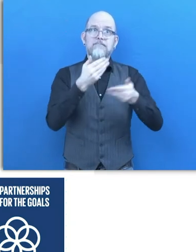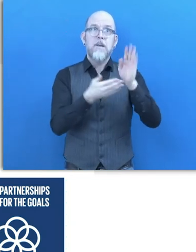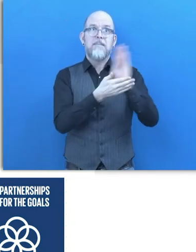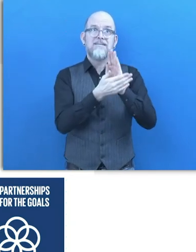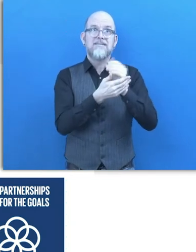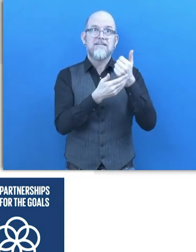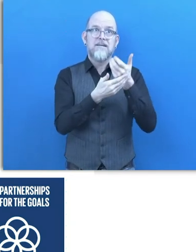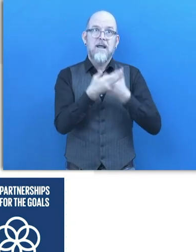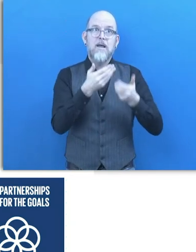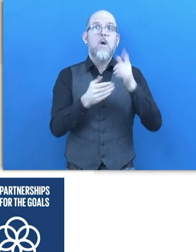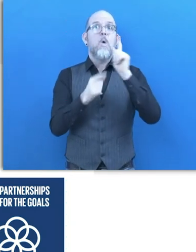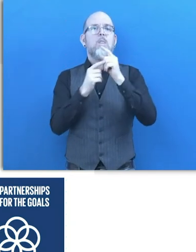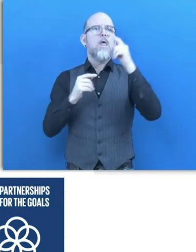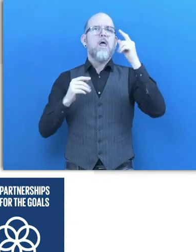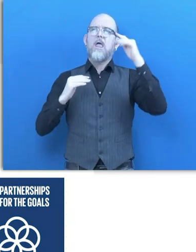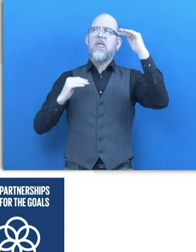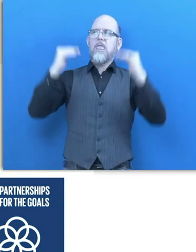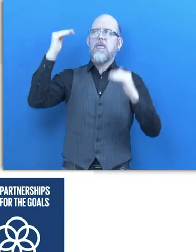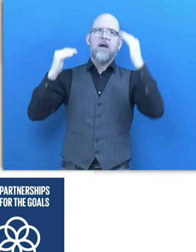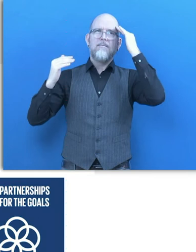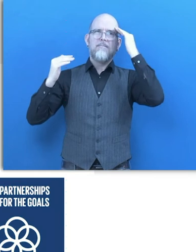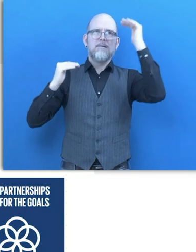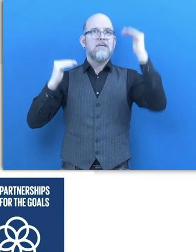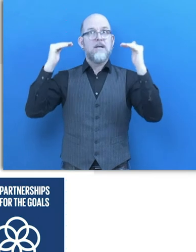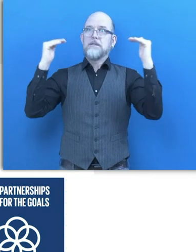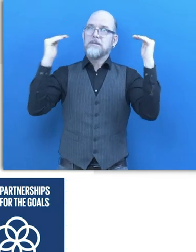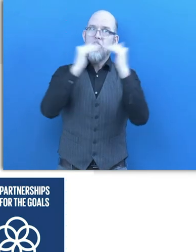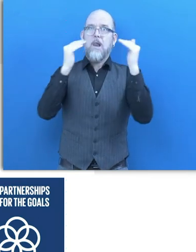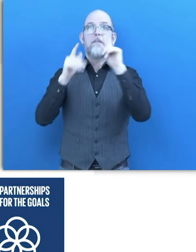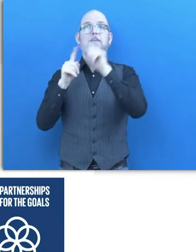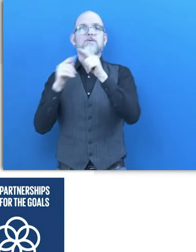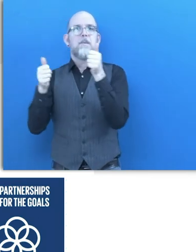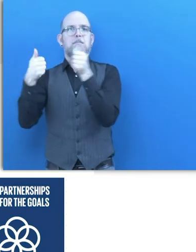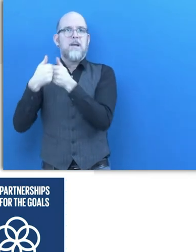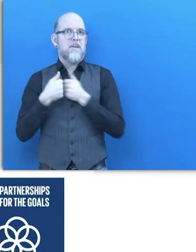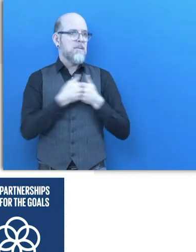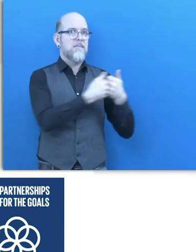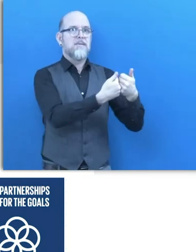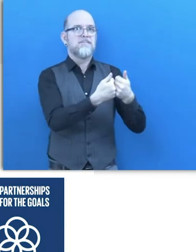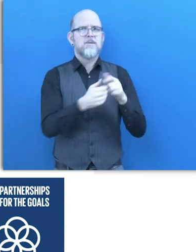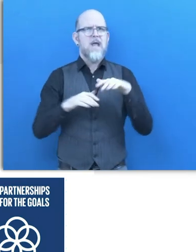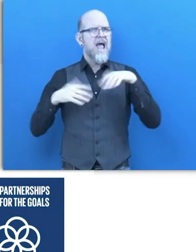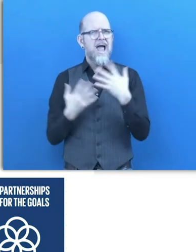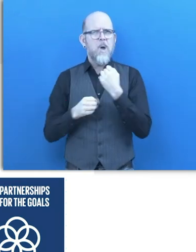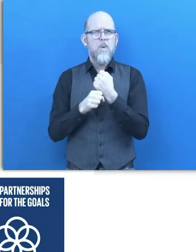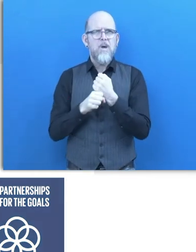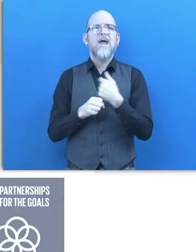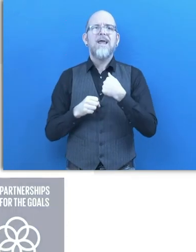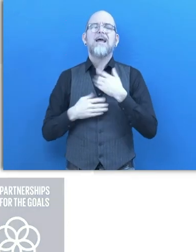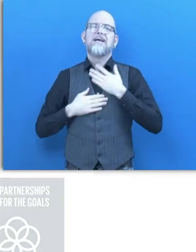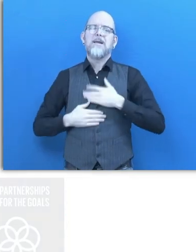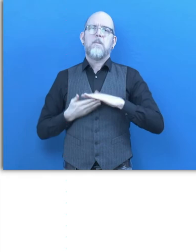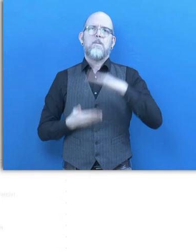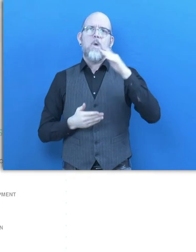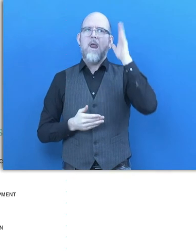and the partnerships for these goals. How we do that, I'm happy to explain at a later point in